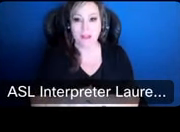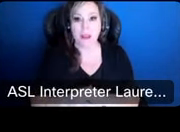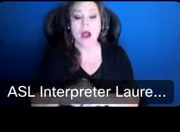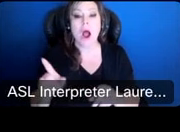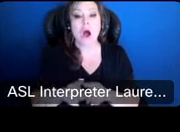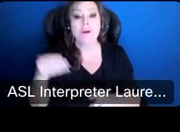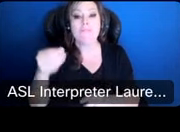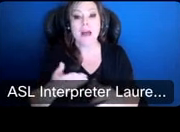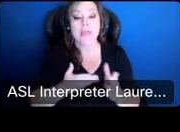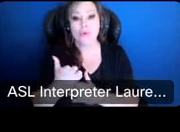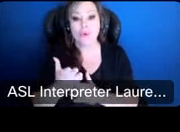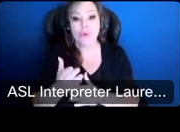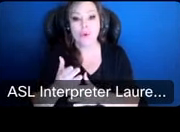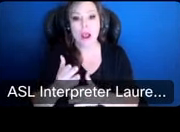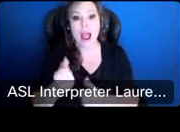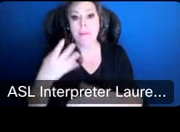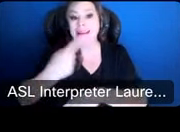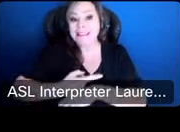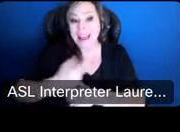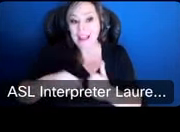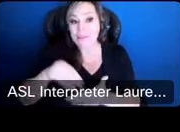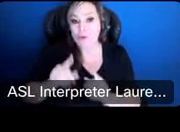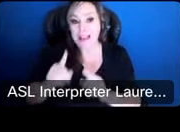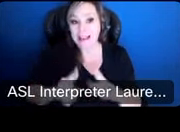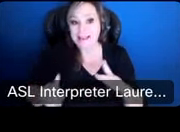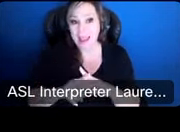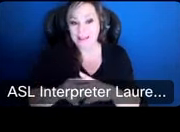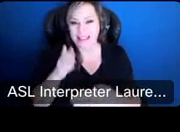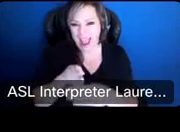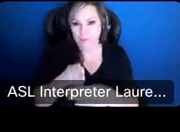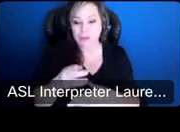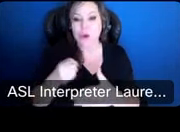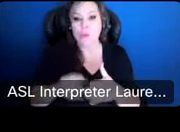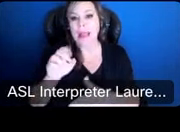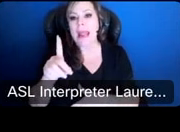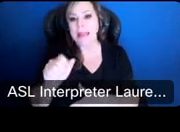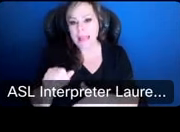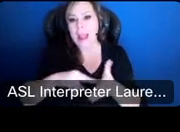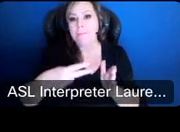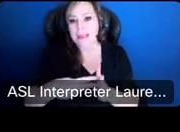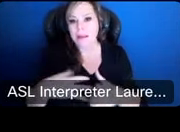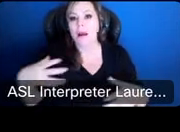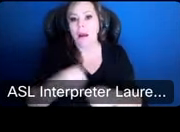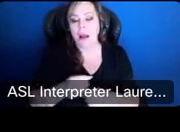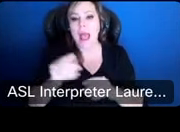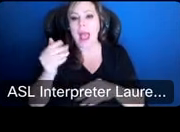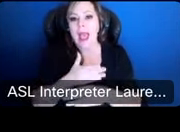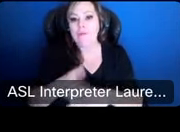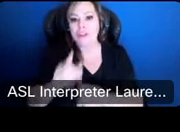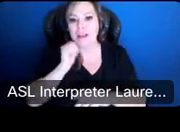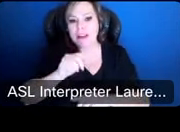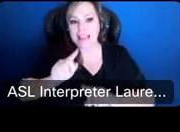by the amount of days each student attends on average and that's what ada stands for average daily attendance inflation